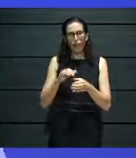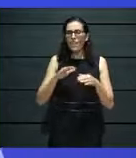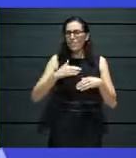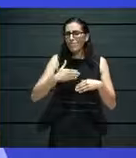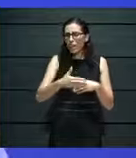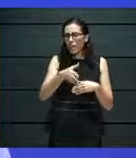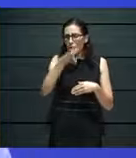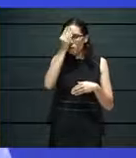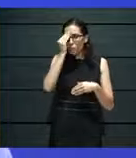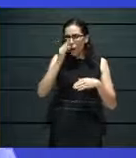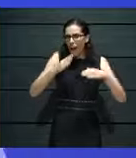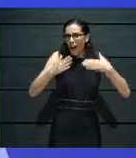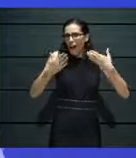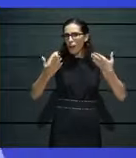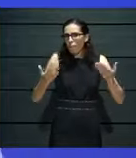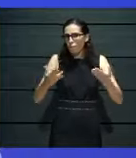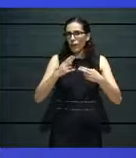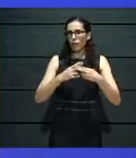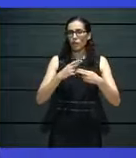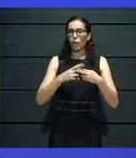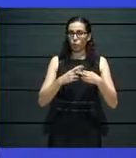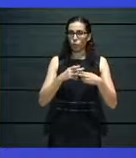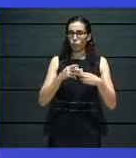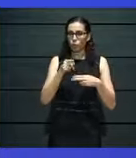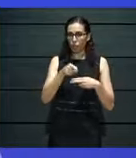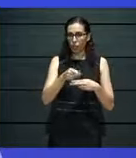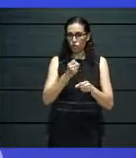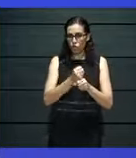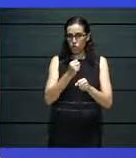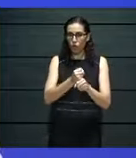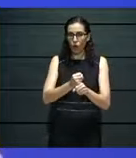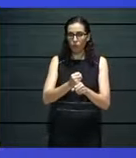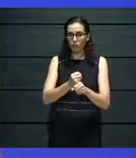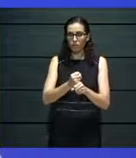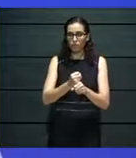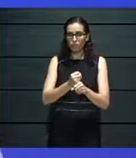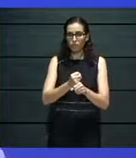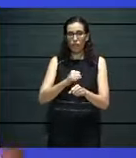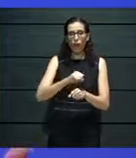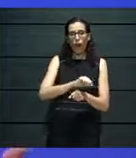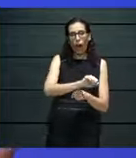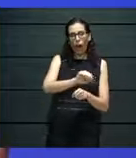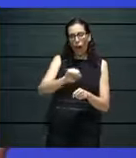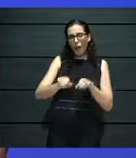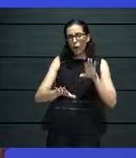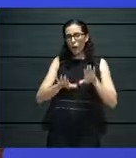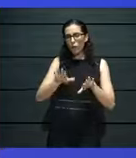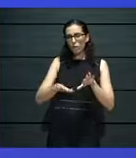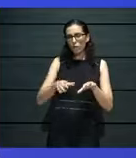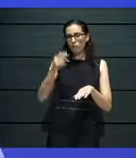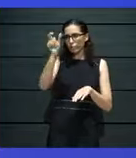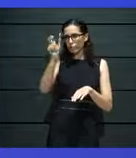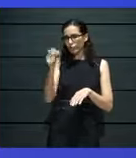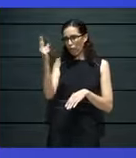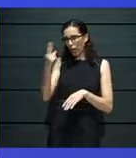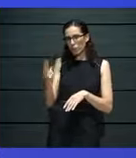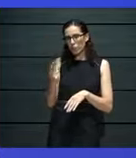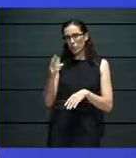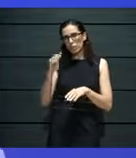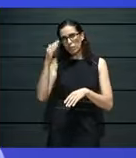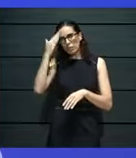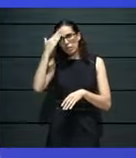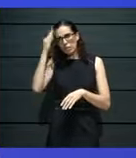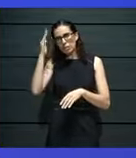why we are doing it. Many a times, I believe, as artists, we get lost in our own reasons,